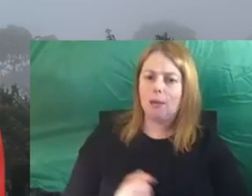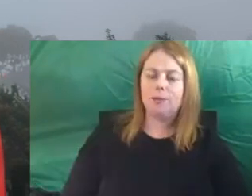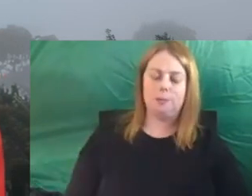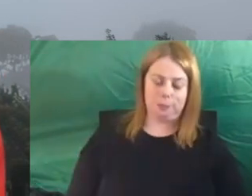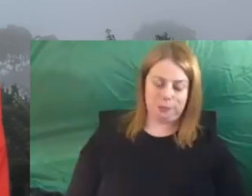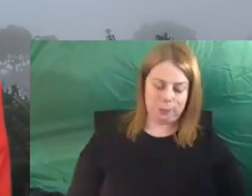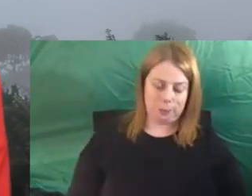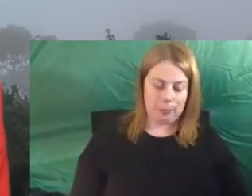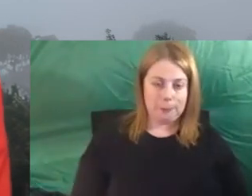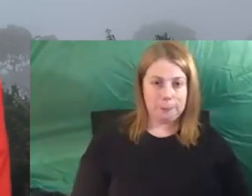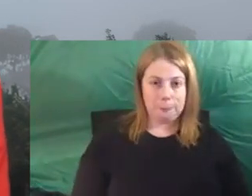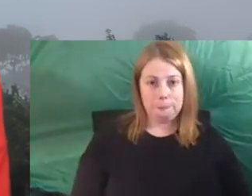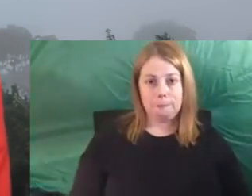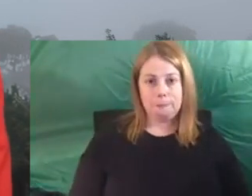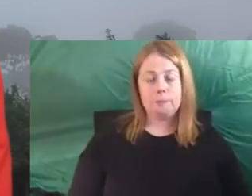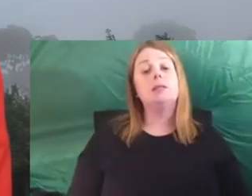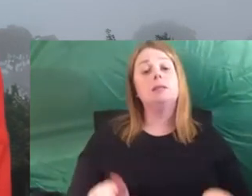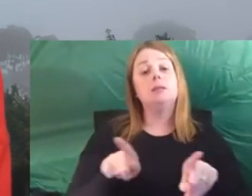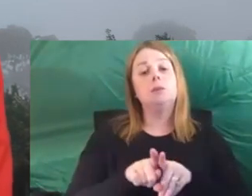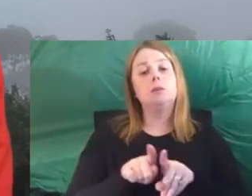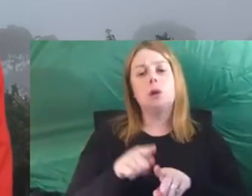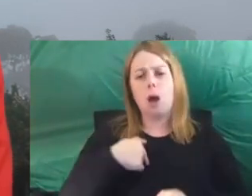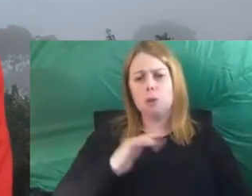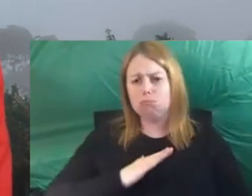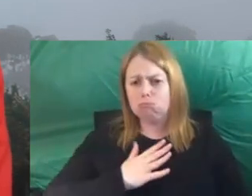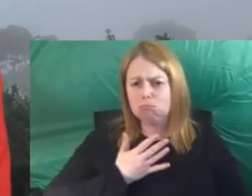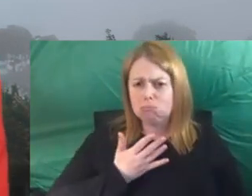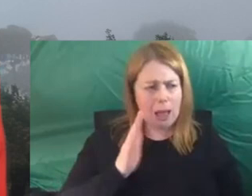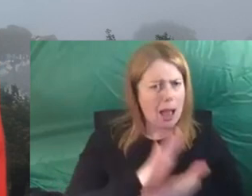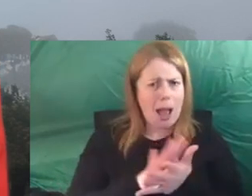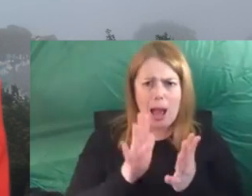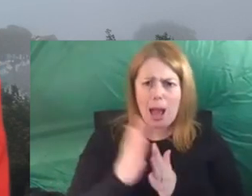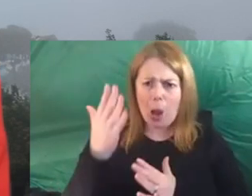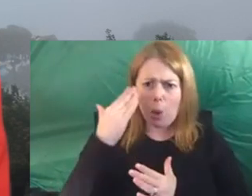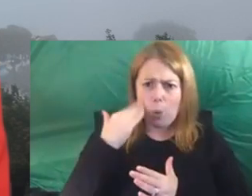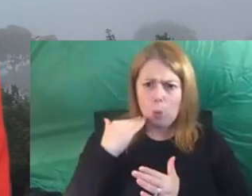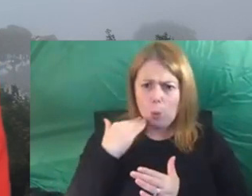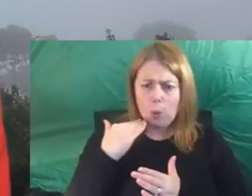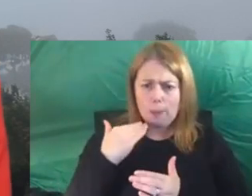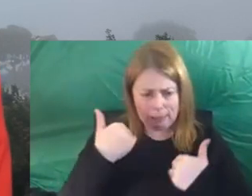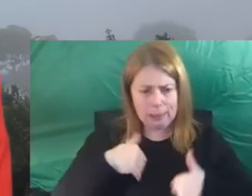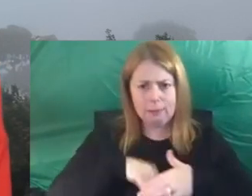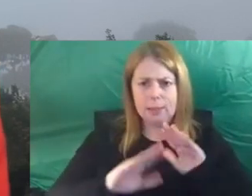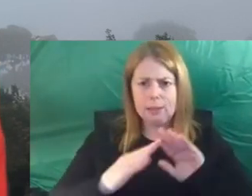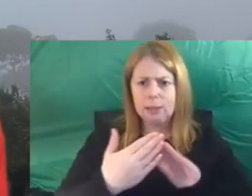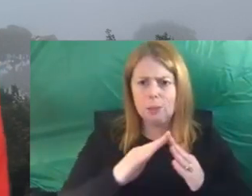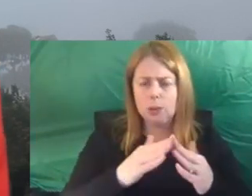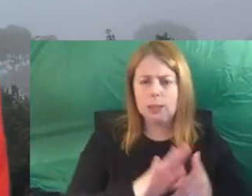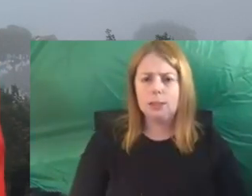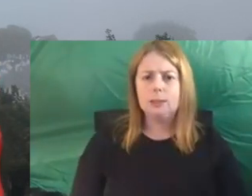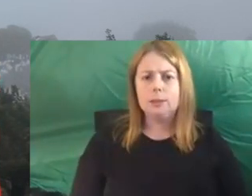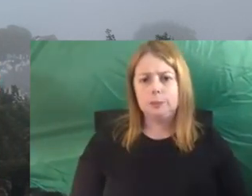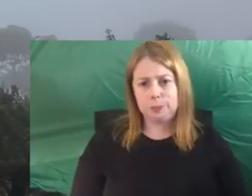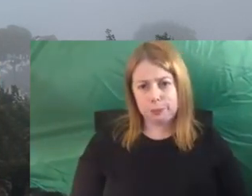was really just becoming incredibly curious about how women were going in our community. We held,